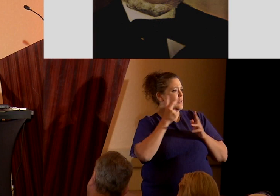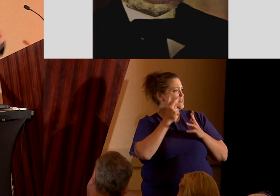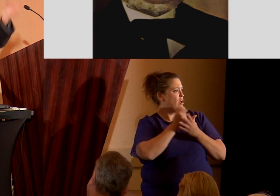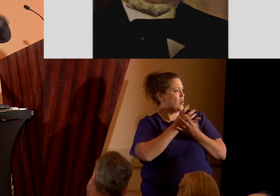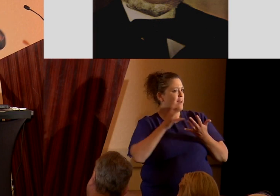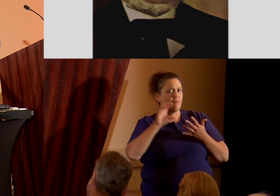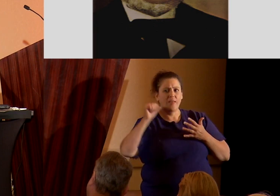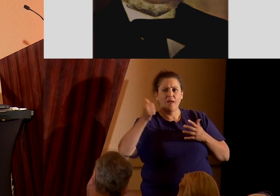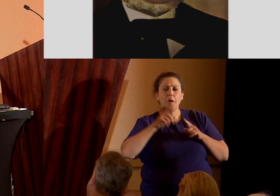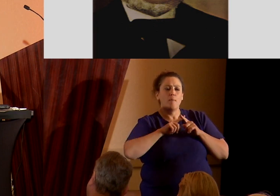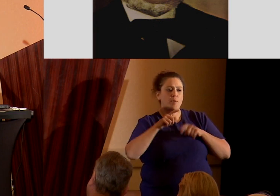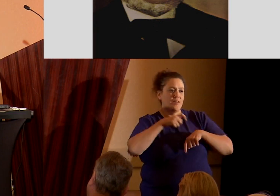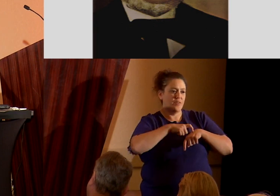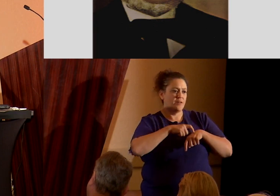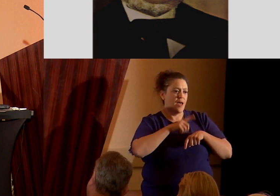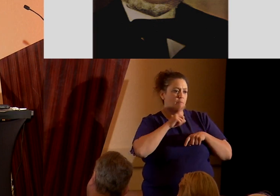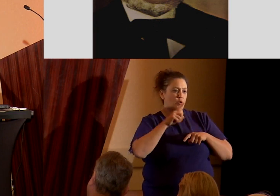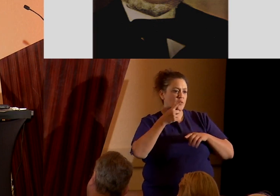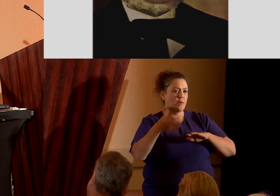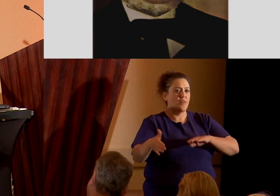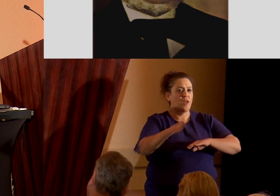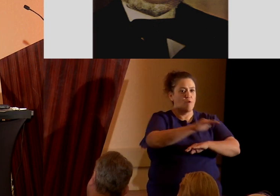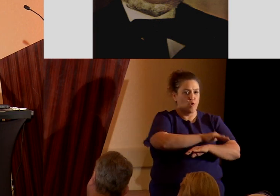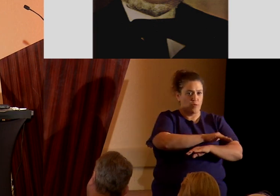me, though at the time they were covered by a cloth.